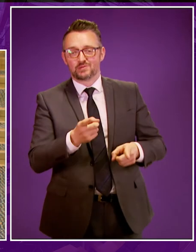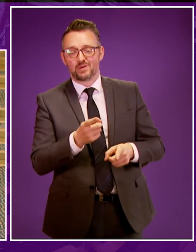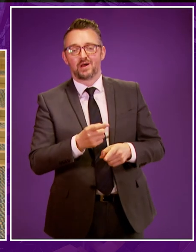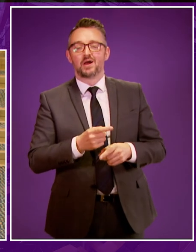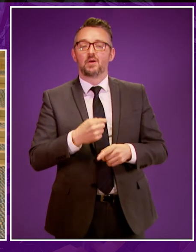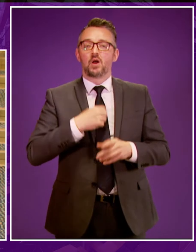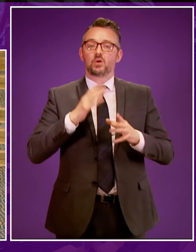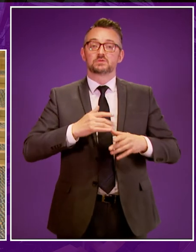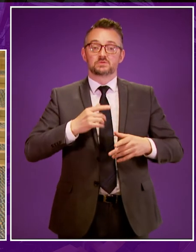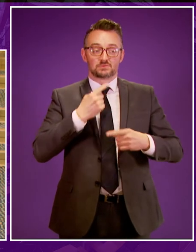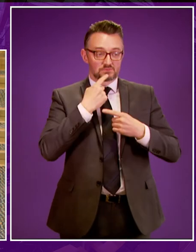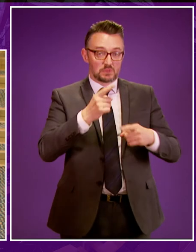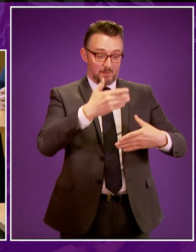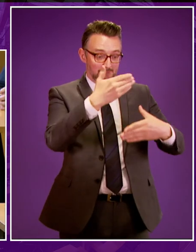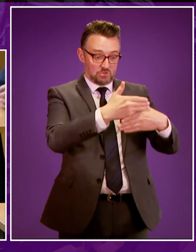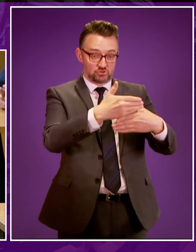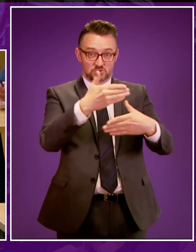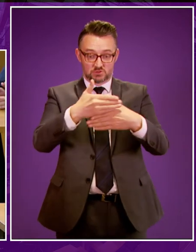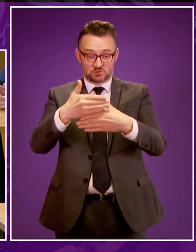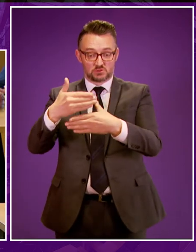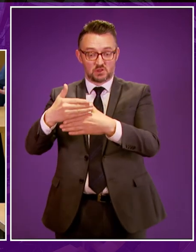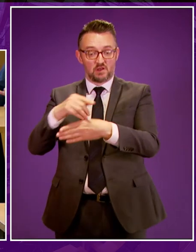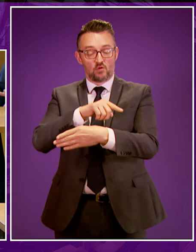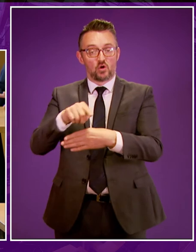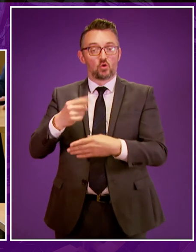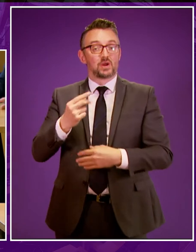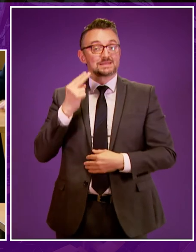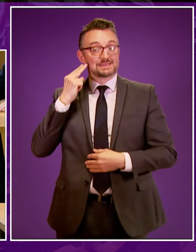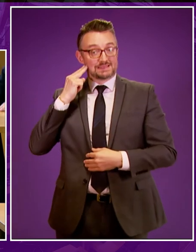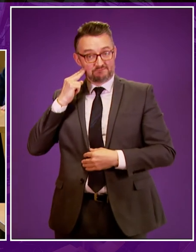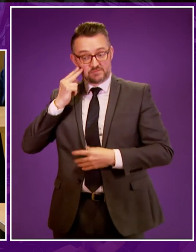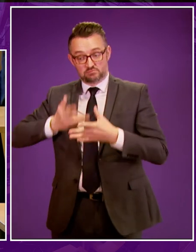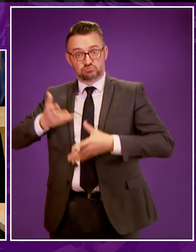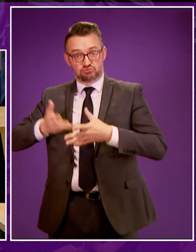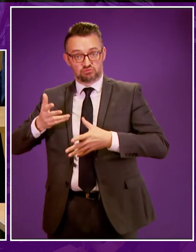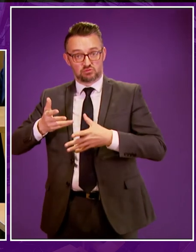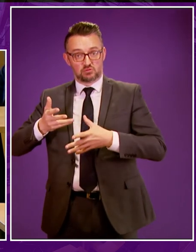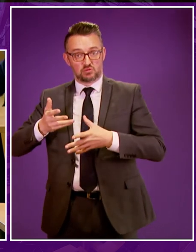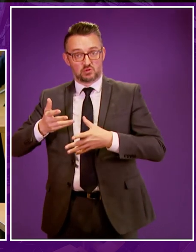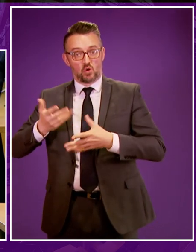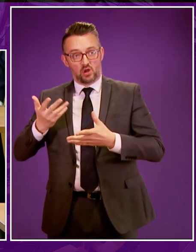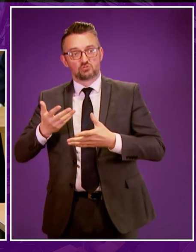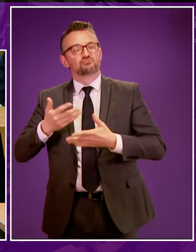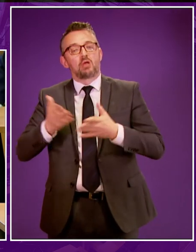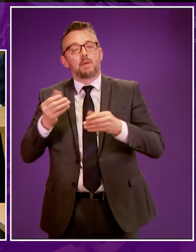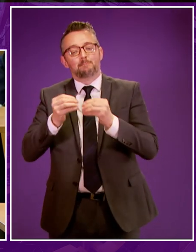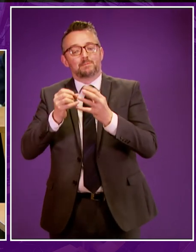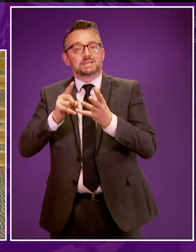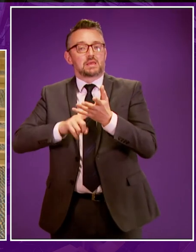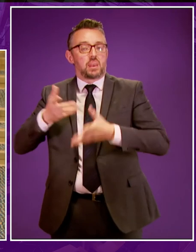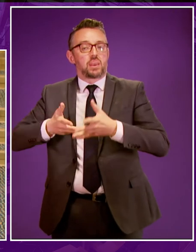that the barriers that exist to deaf BSL users in particular but BSL users more generally